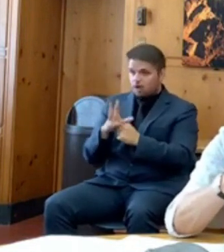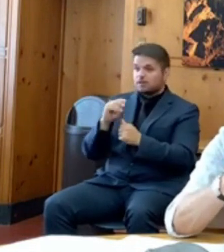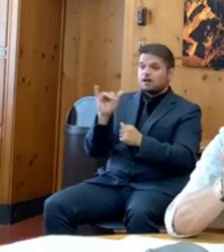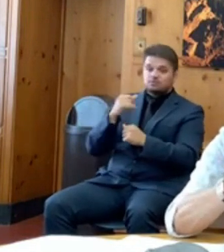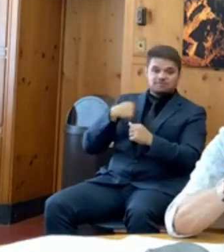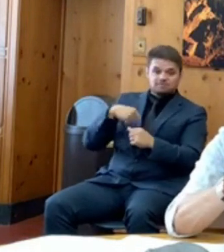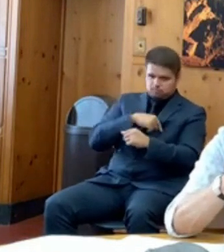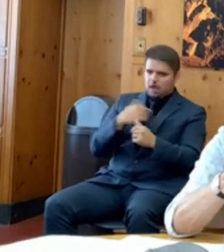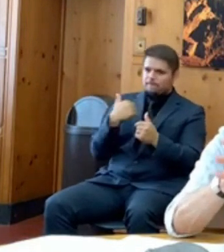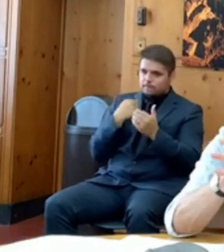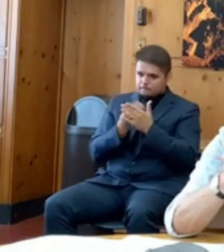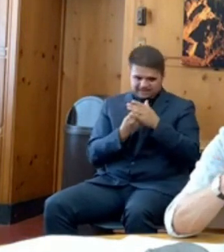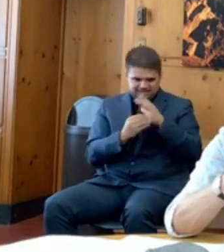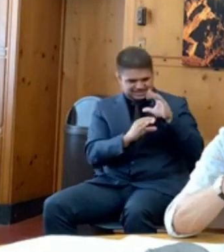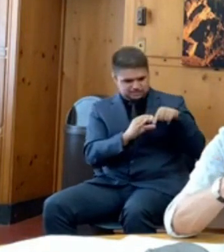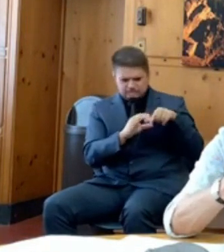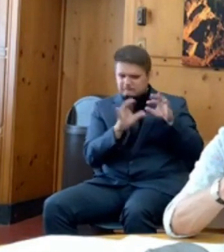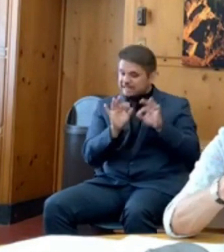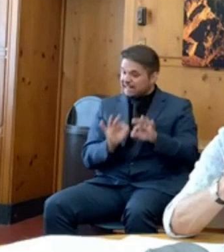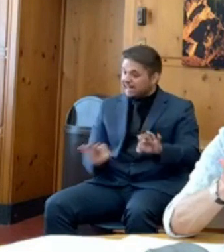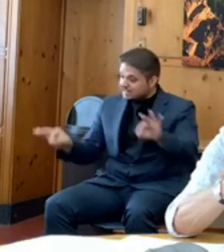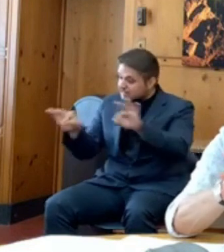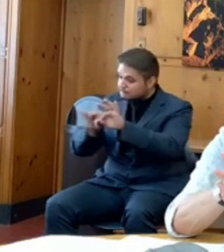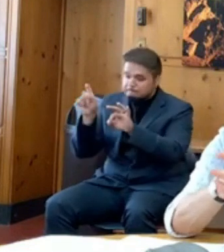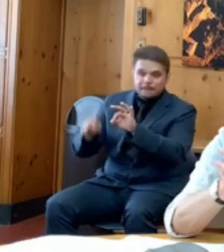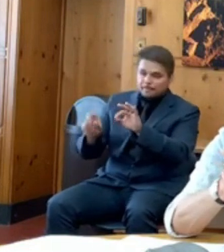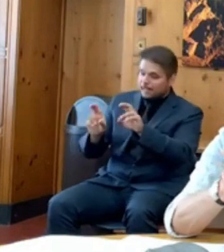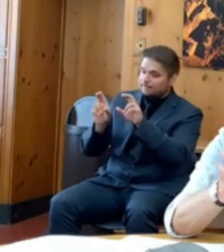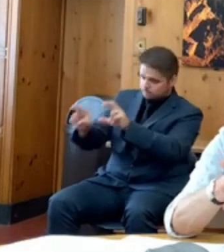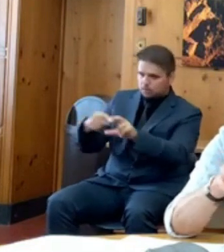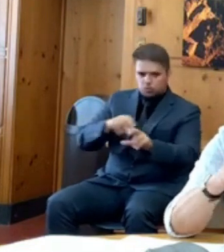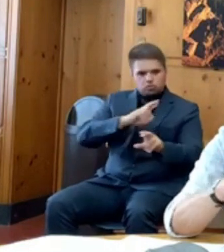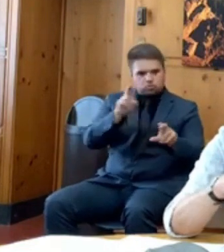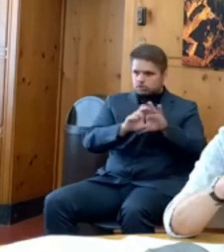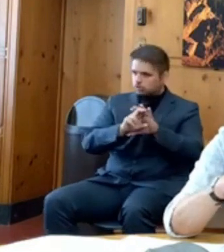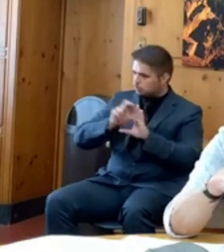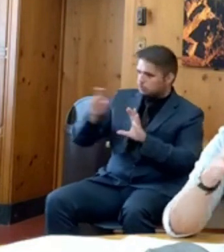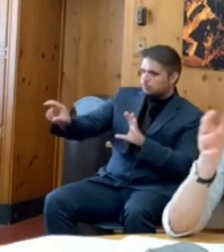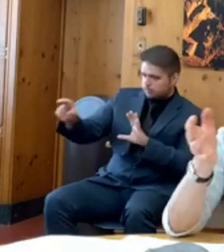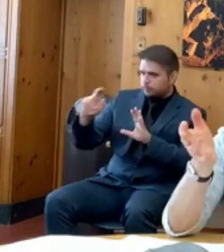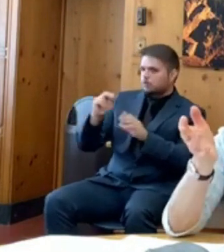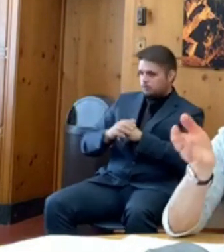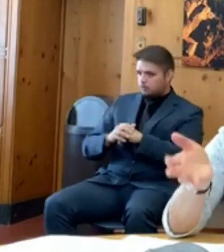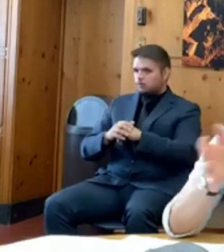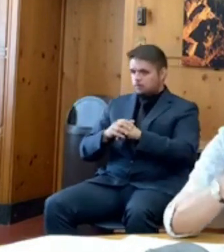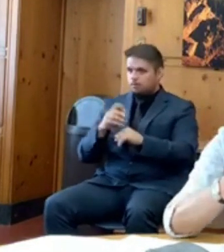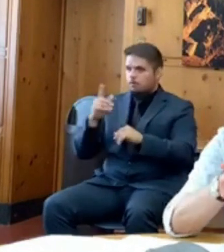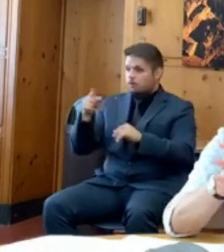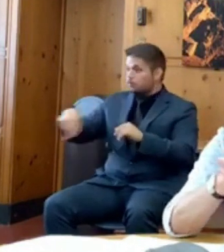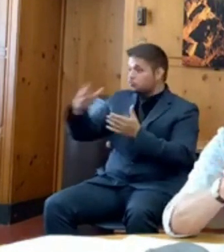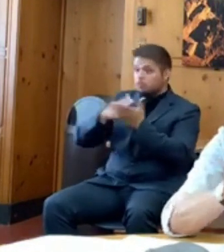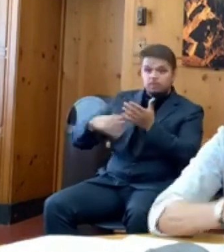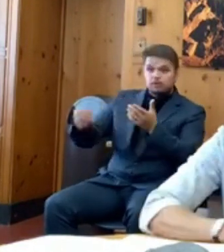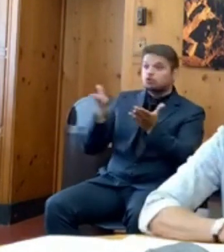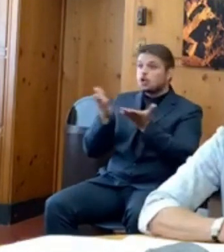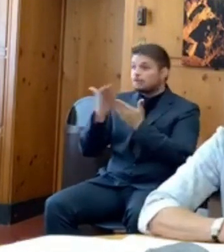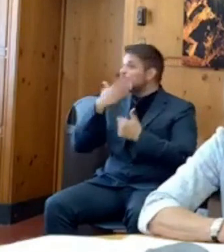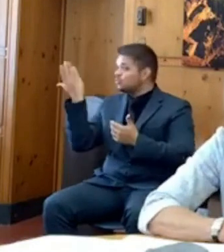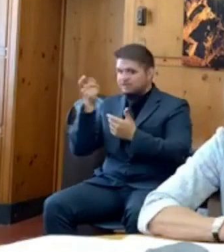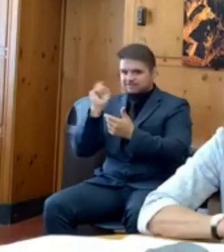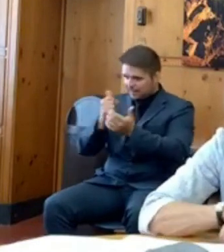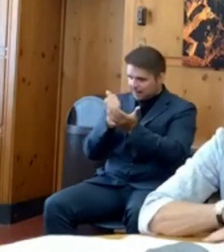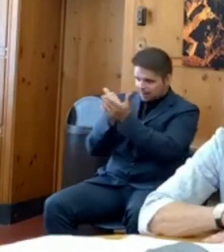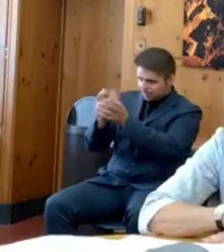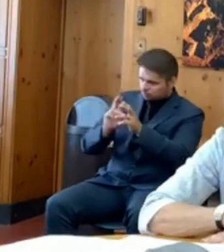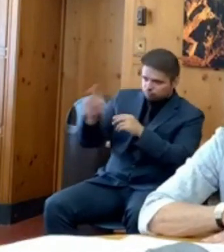support and invest in these historically underserved communities. The second piece is to assist with the development of a